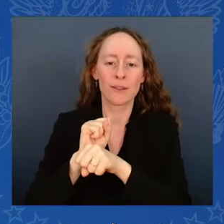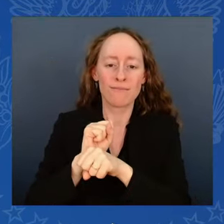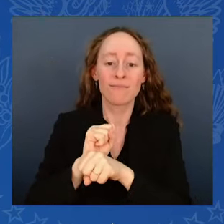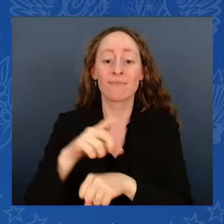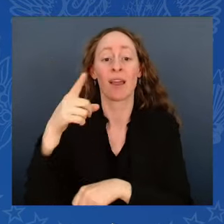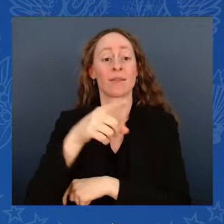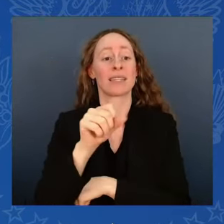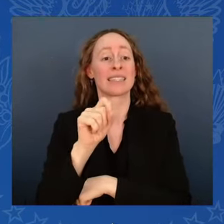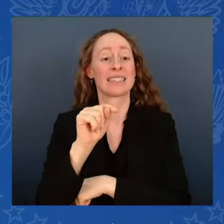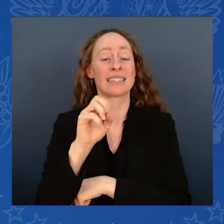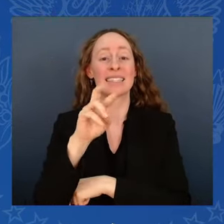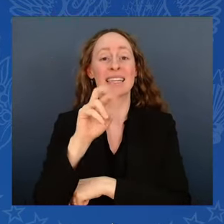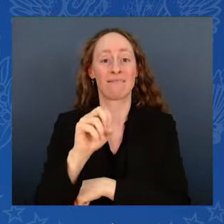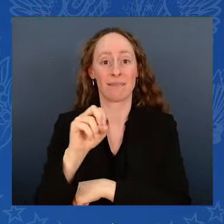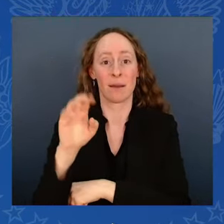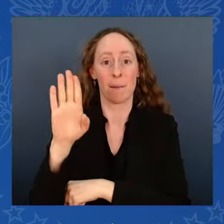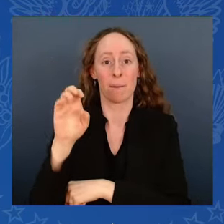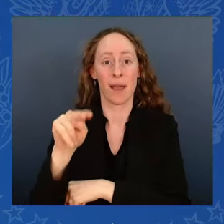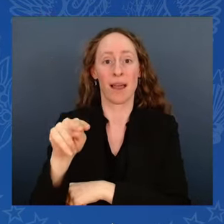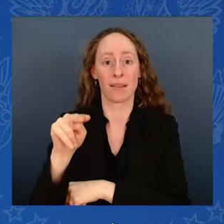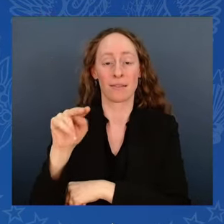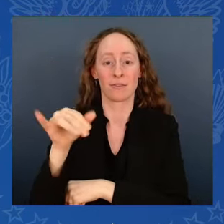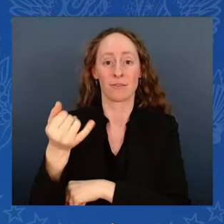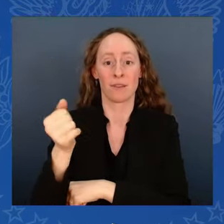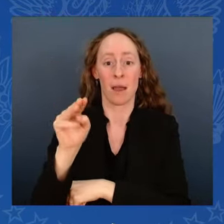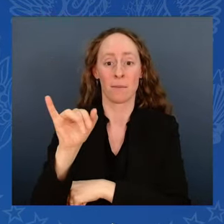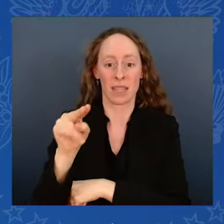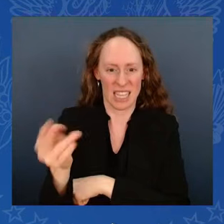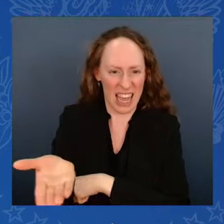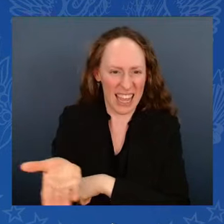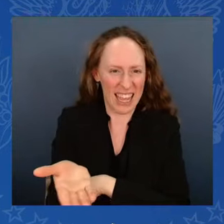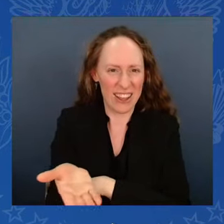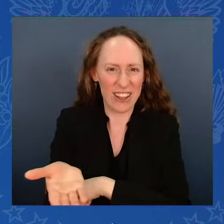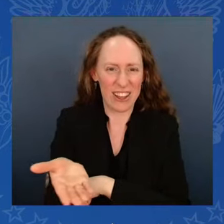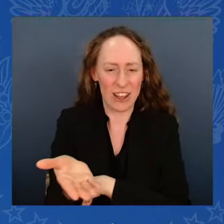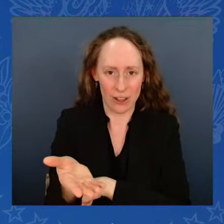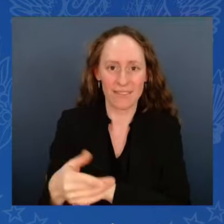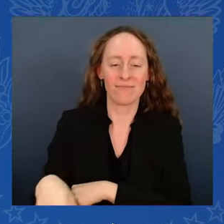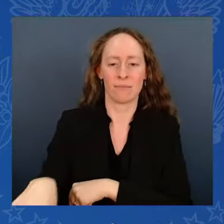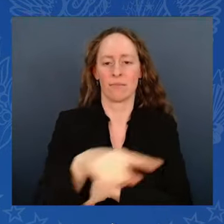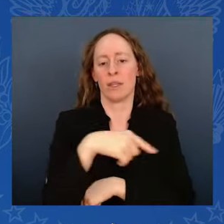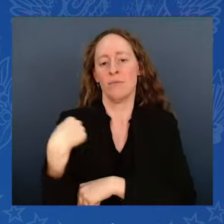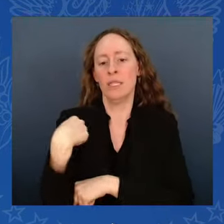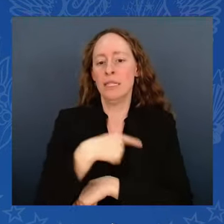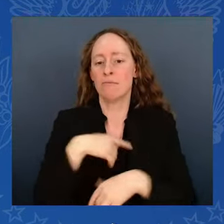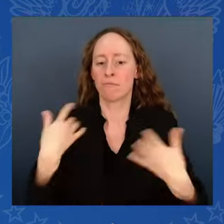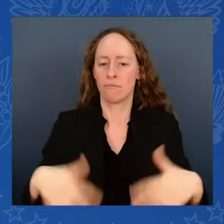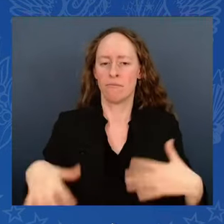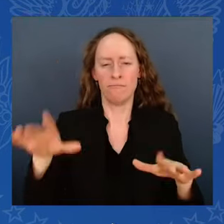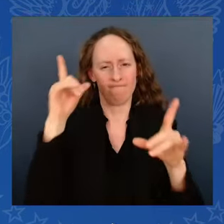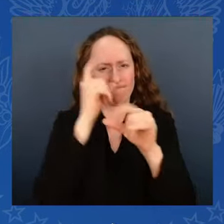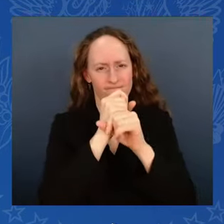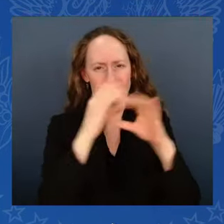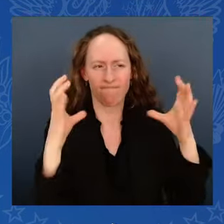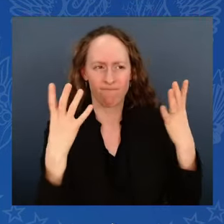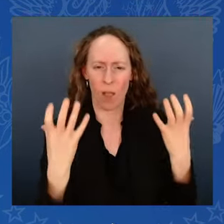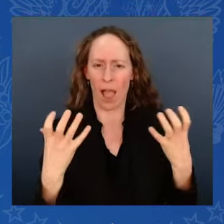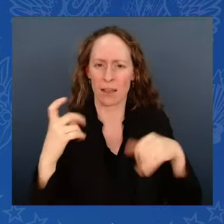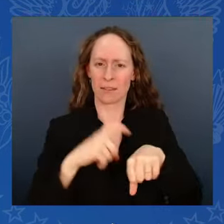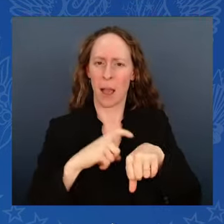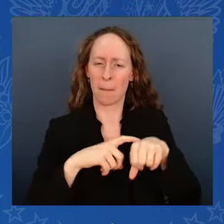Together, we've kept our promises to make some of the most significant investments in the Black American community ever. Promise kept